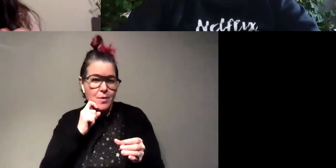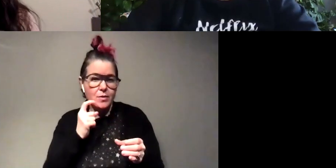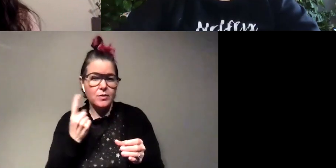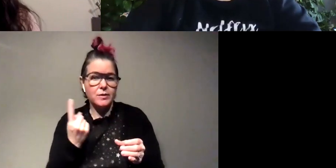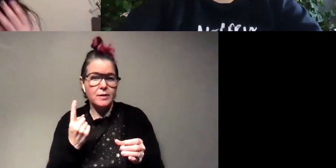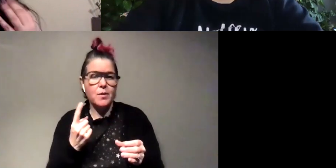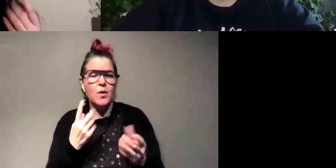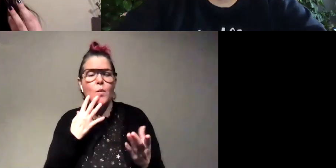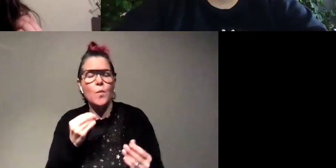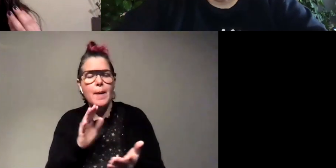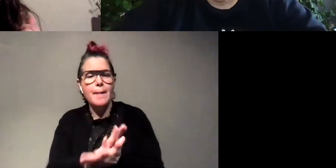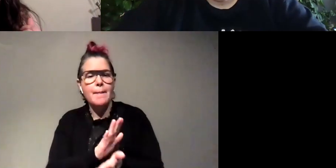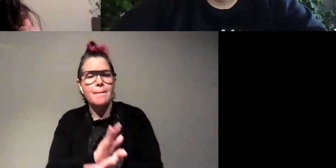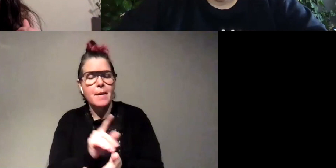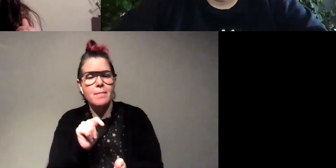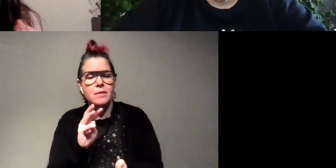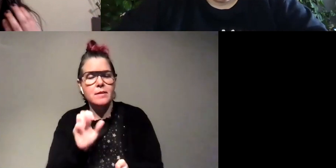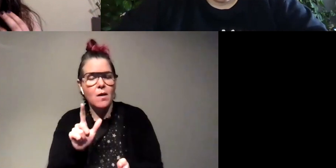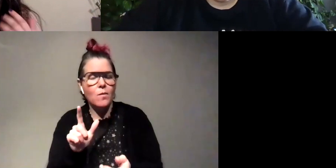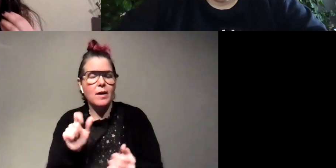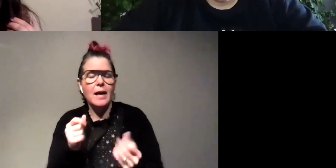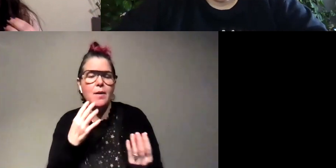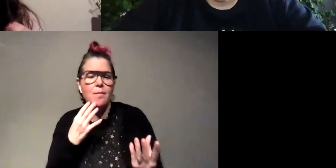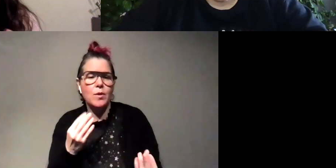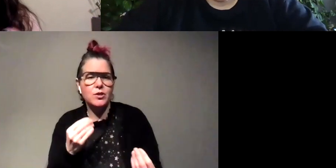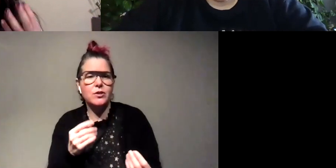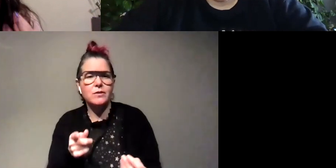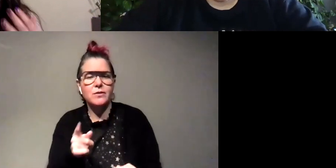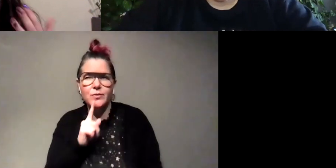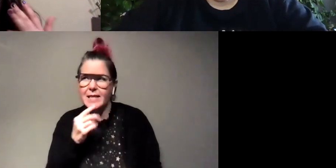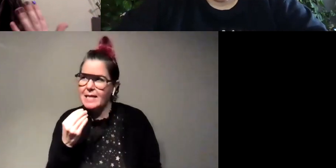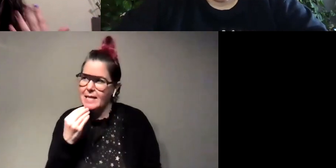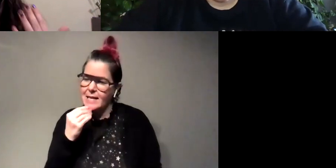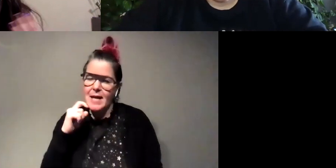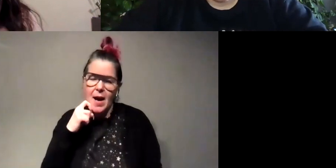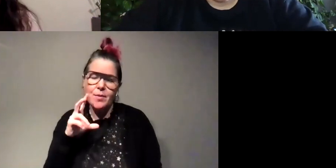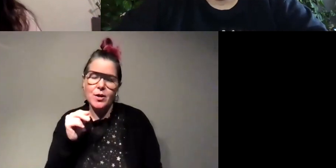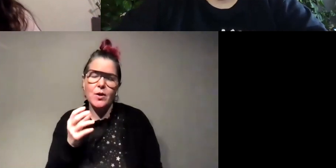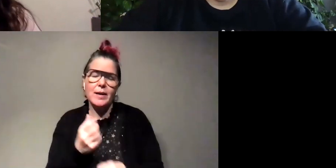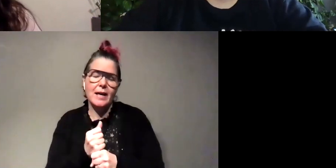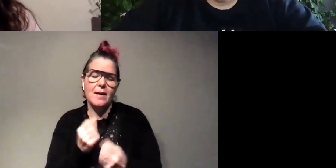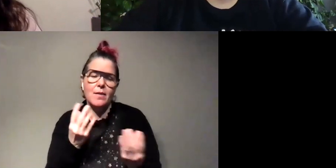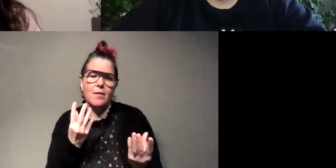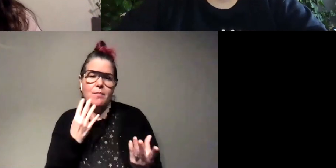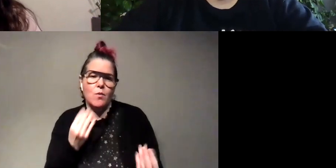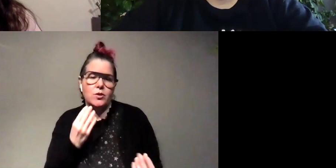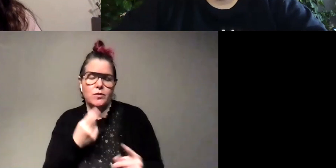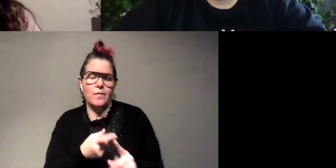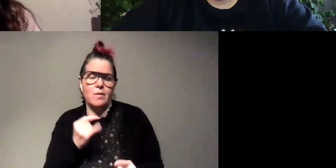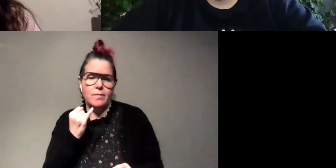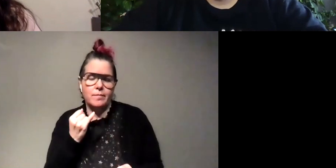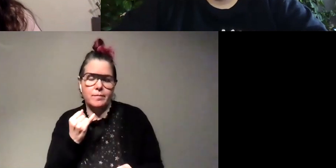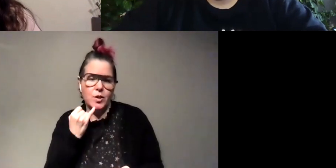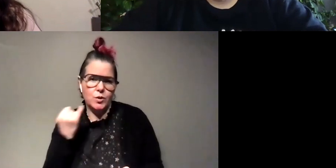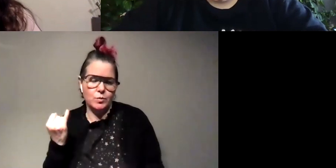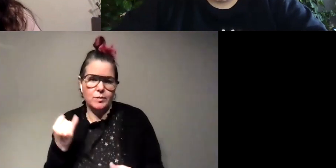like a wet paper towel so they can get some moisture i don't think they're really eating the apple but they're like getting the juices from the apple there is a lab